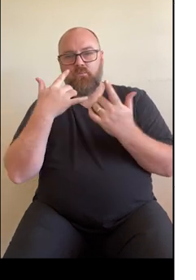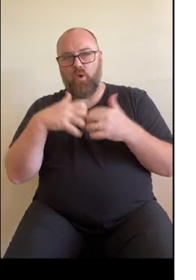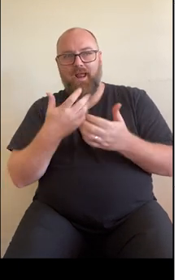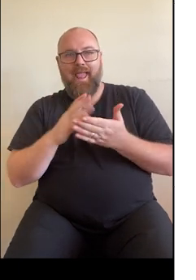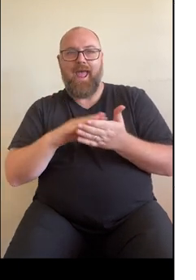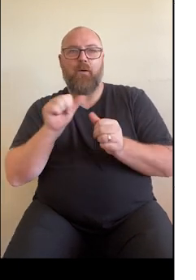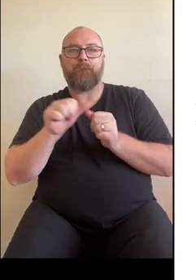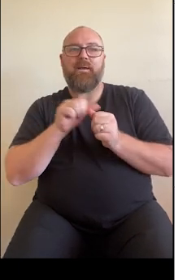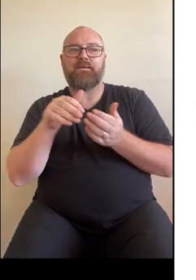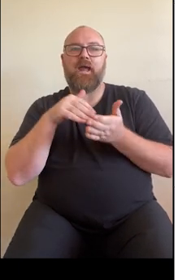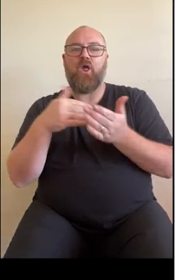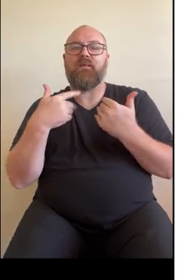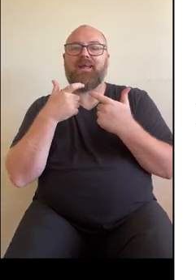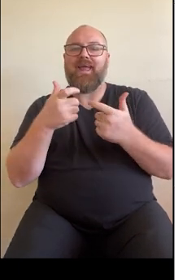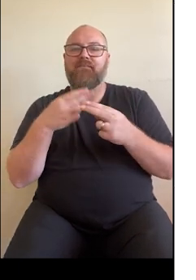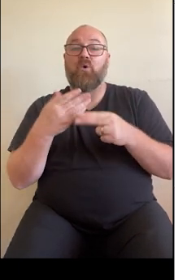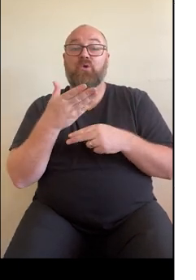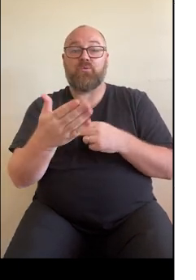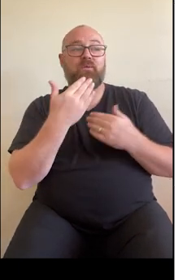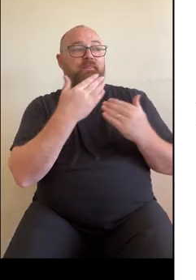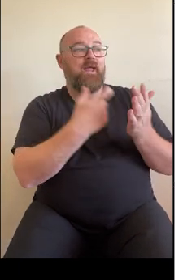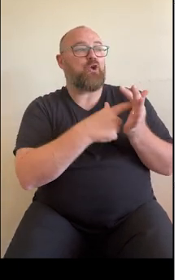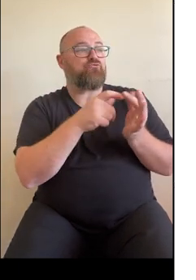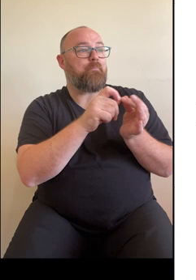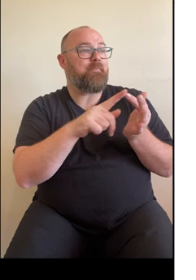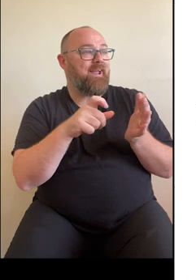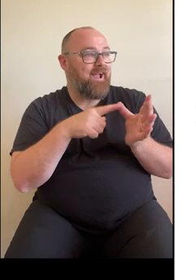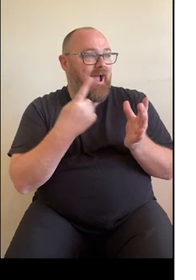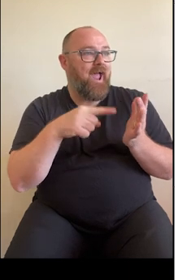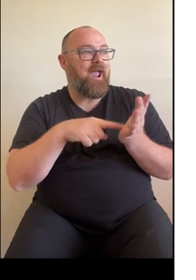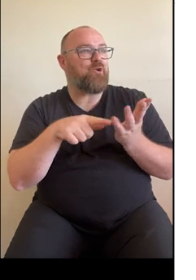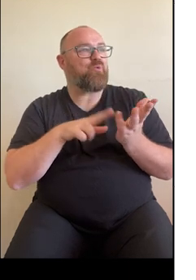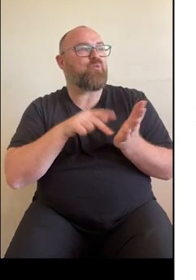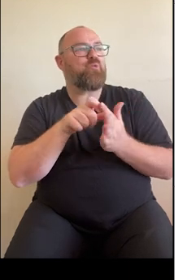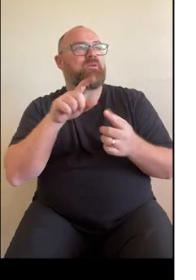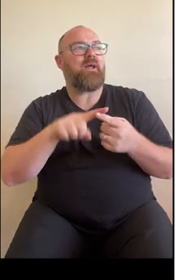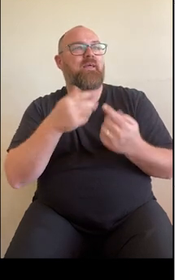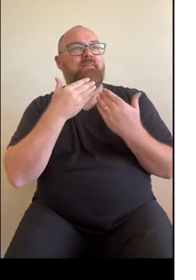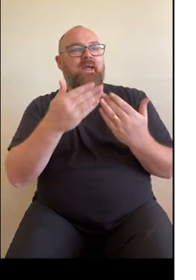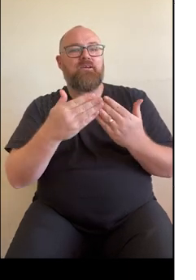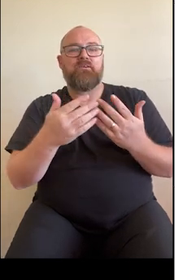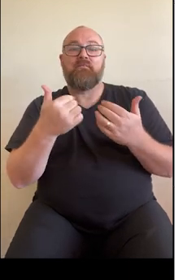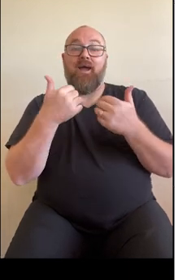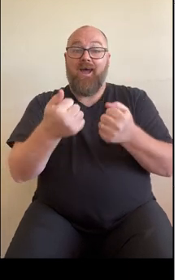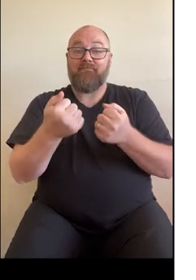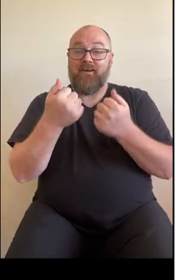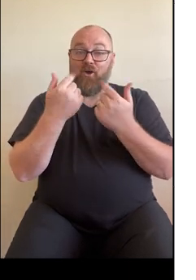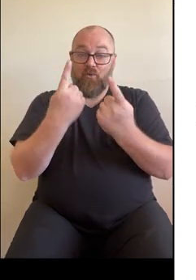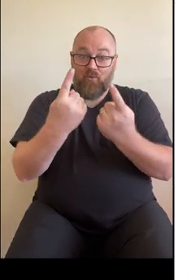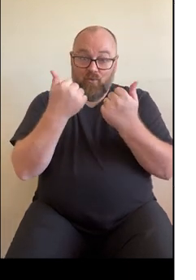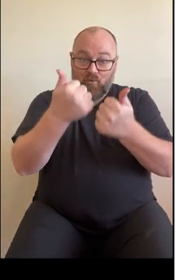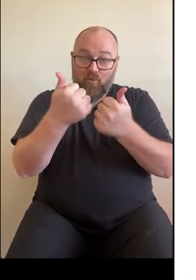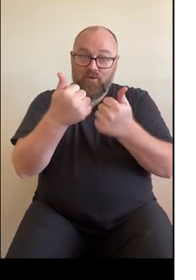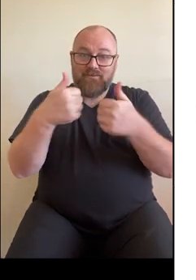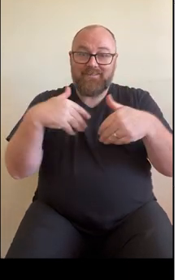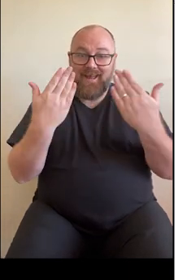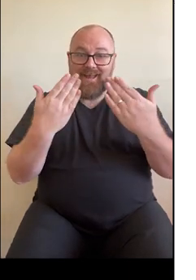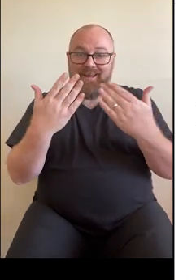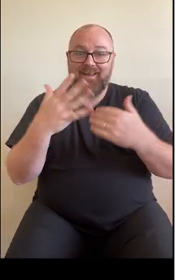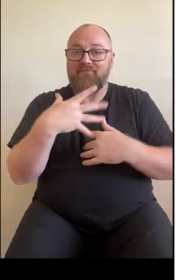healthcare for you. Thank you, Rebecca and Tunda for your presentations and have a good rest of the day, everybody.